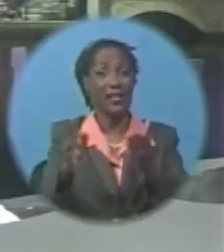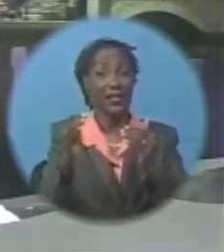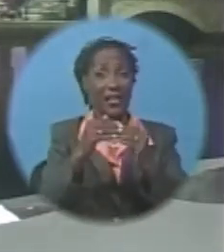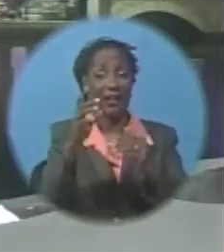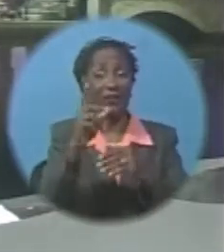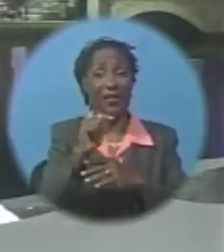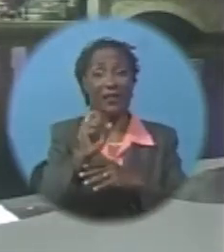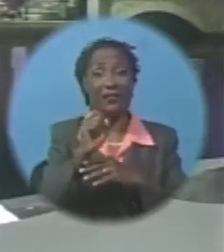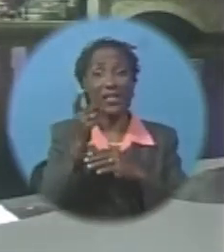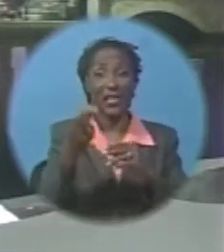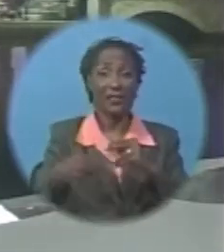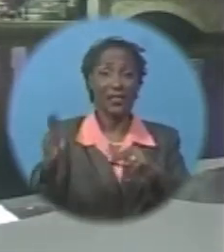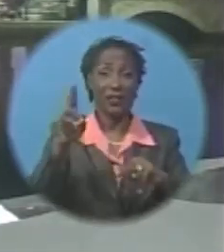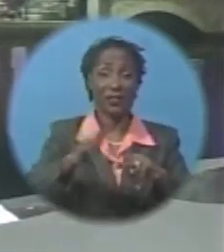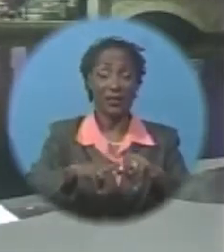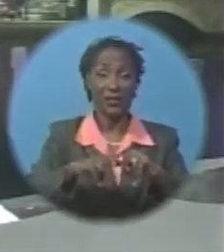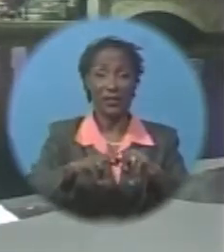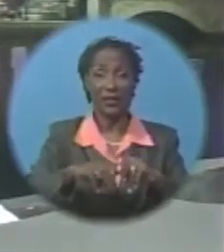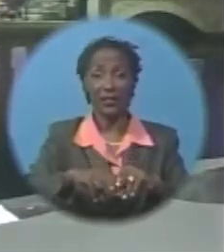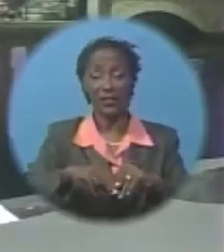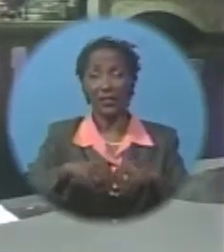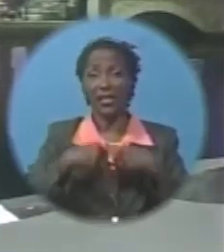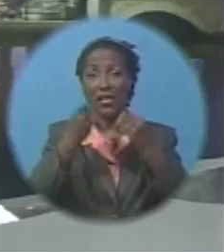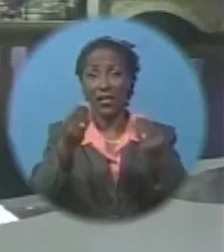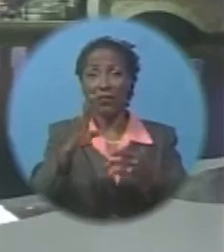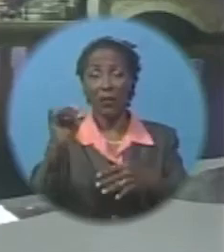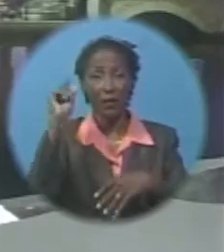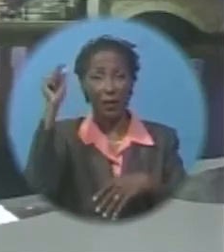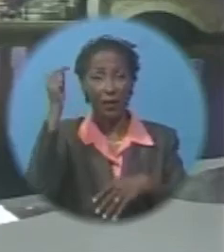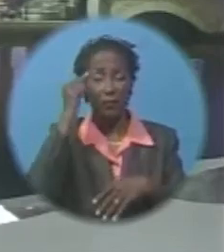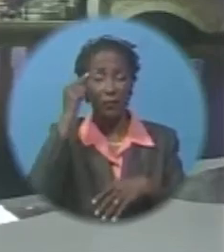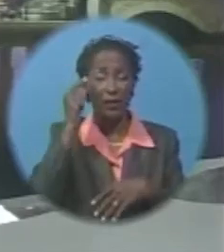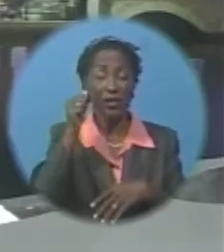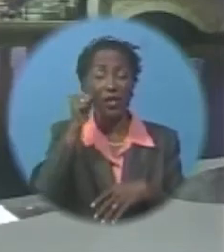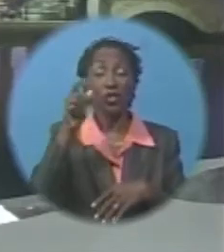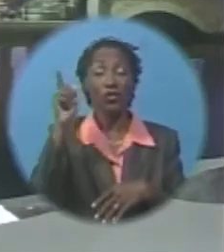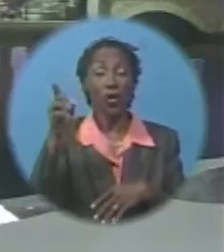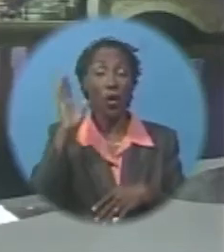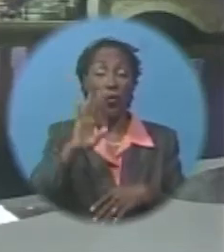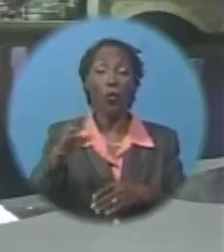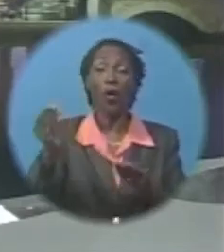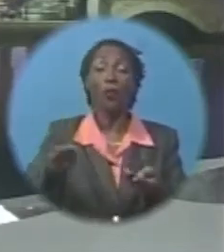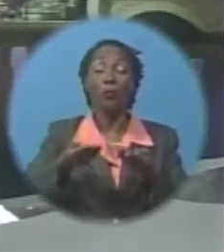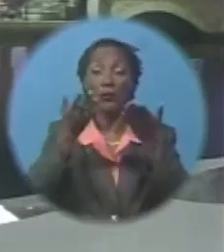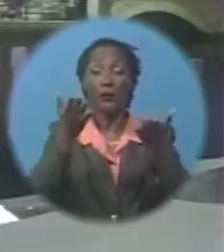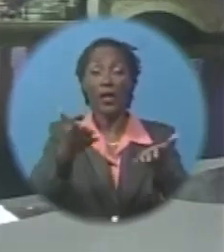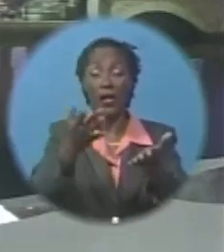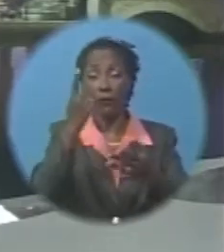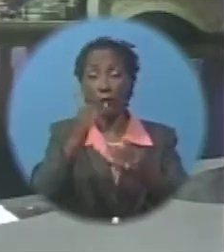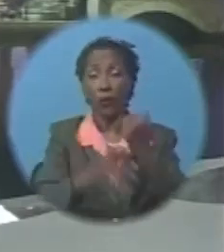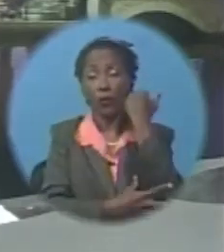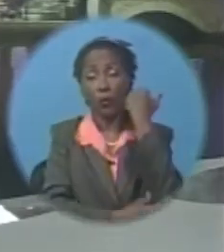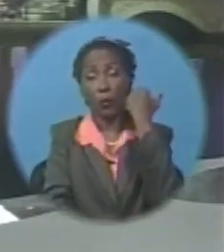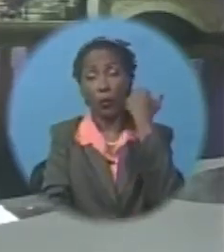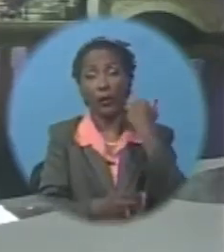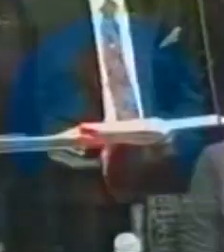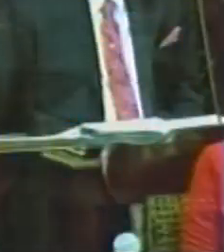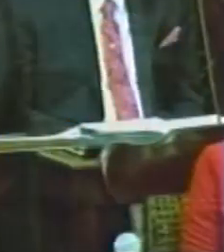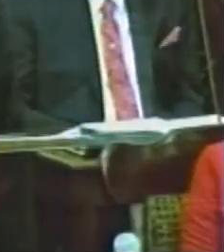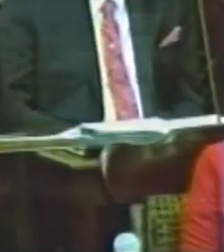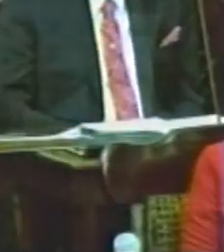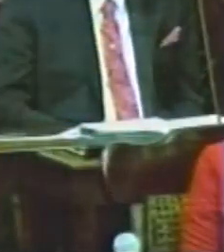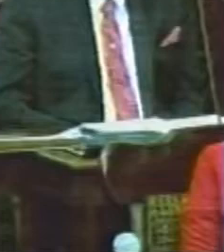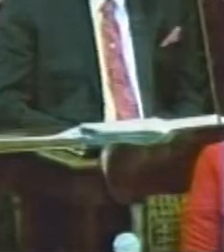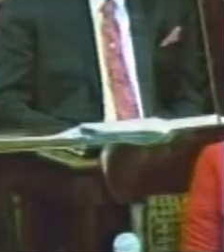imposed by the government, Ms. Motley says she would have provided a cushion for the most vulnerable people. We will